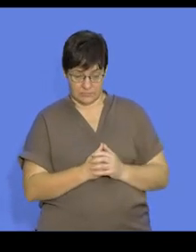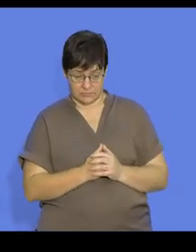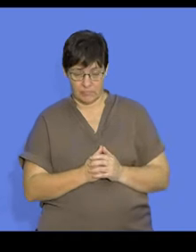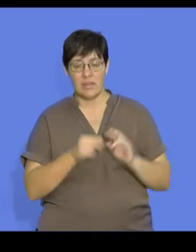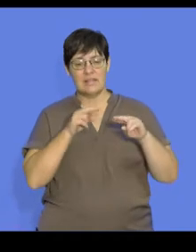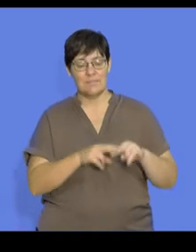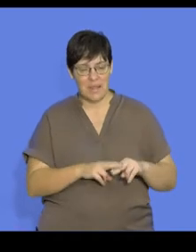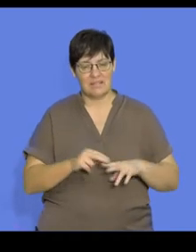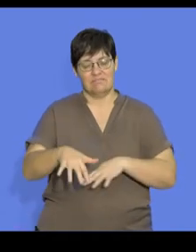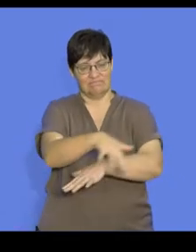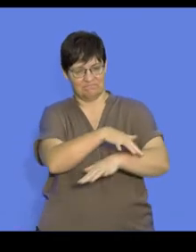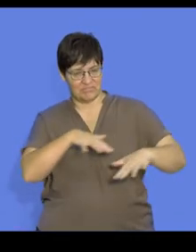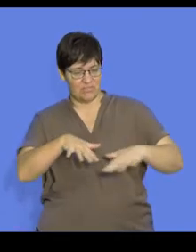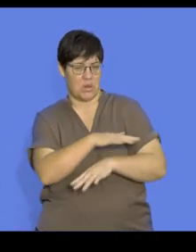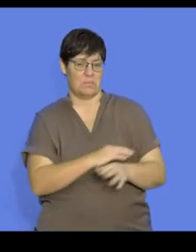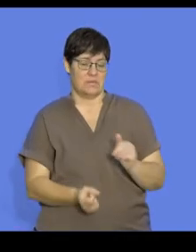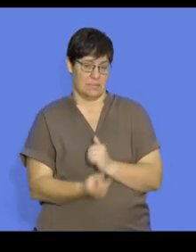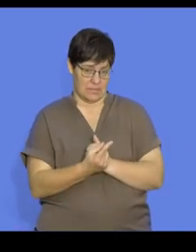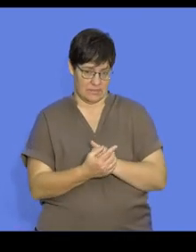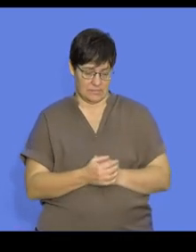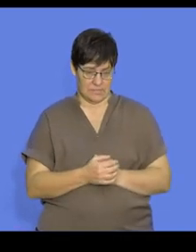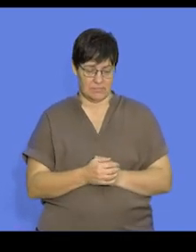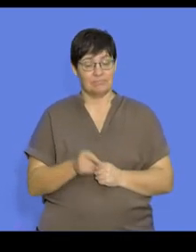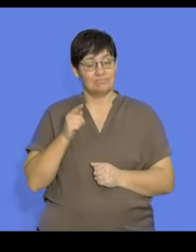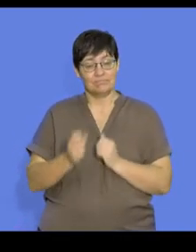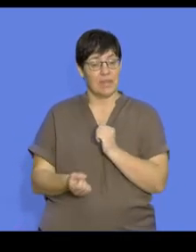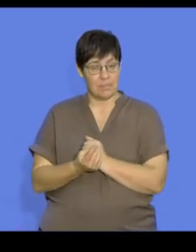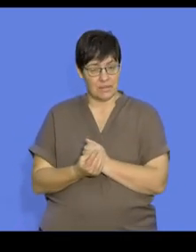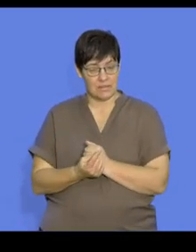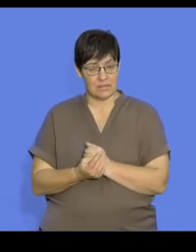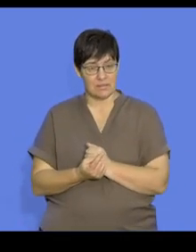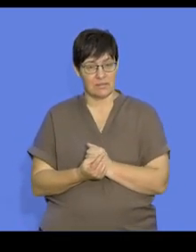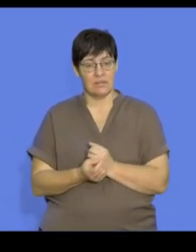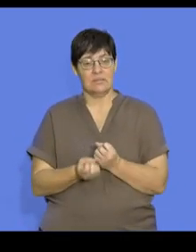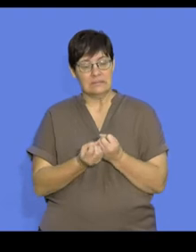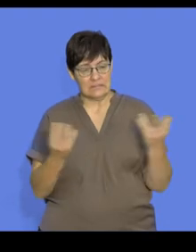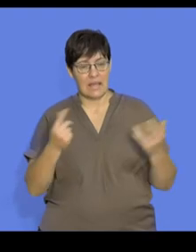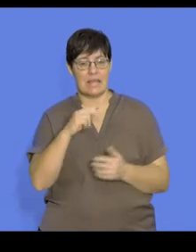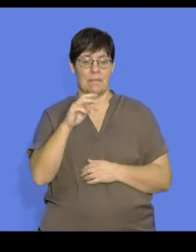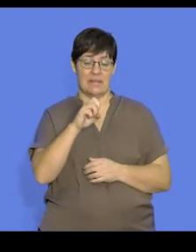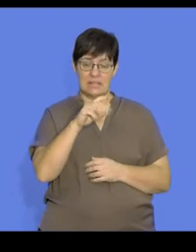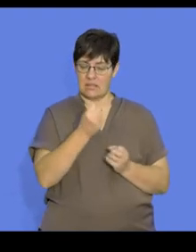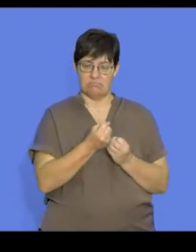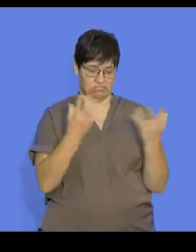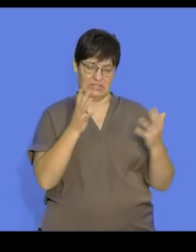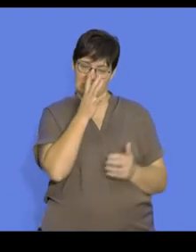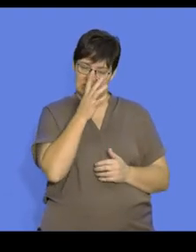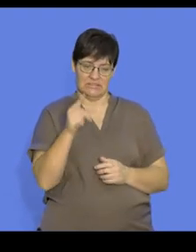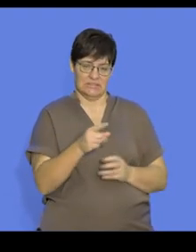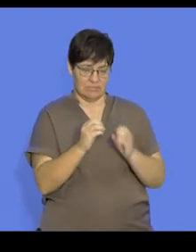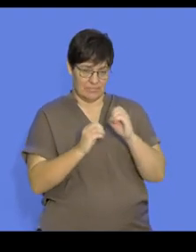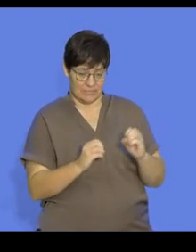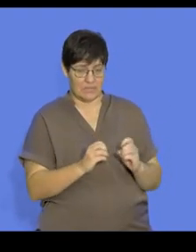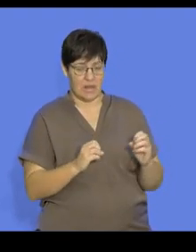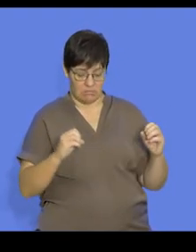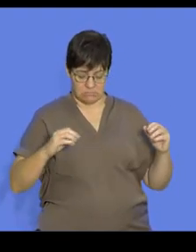in which this occurs. We'll find that in order for this to occur, there must be a large number of gametes produced, because those eggs